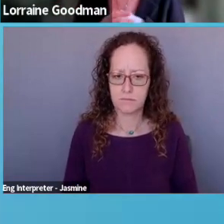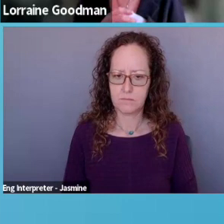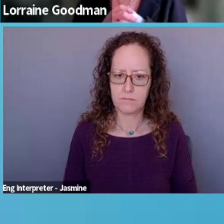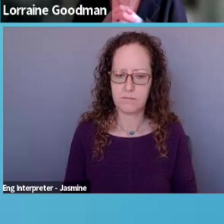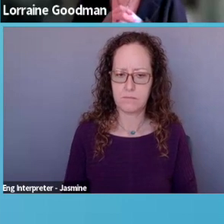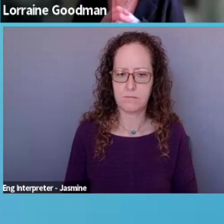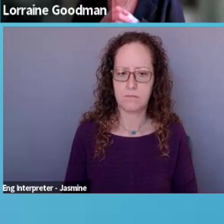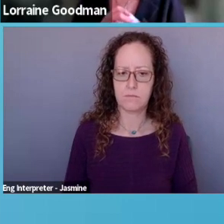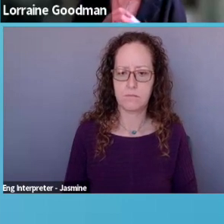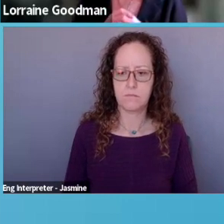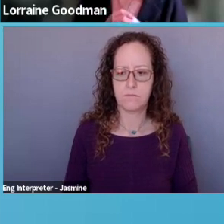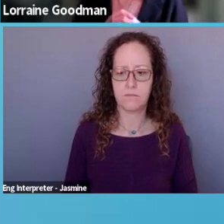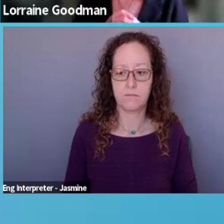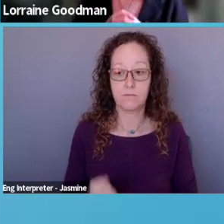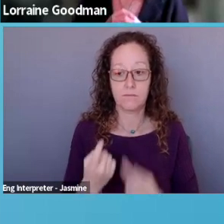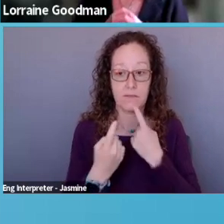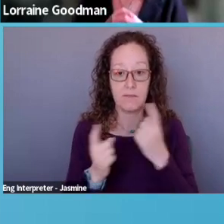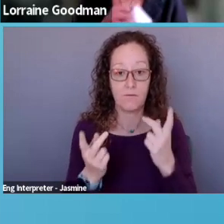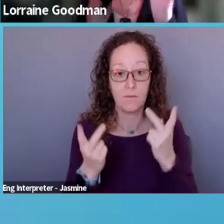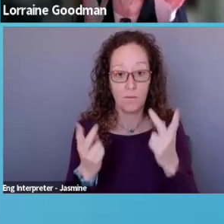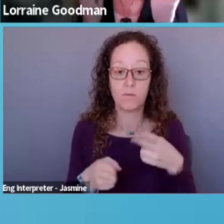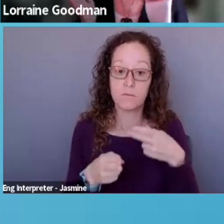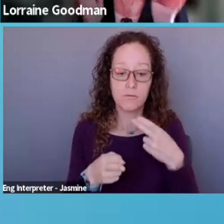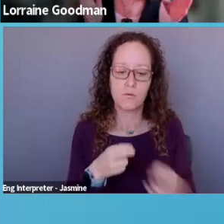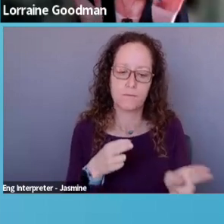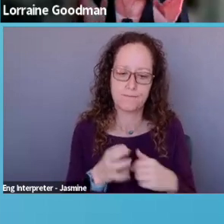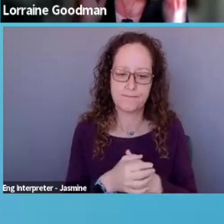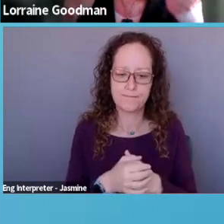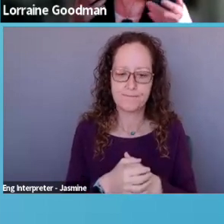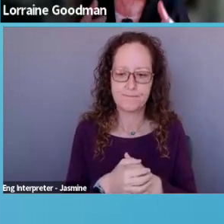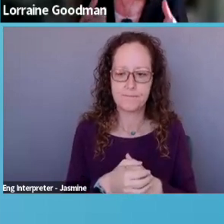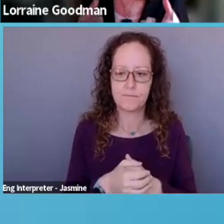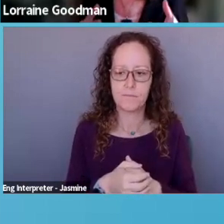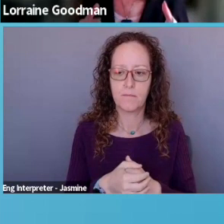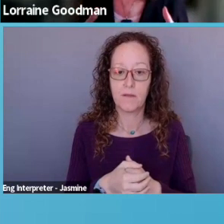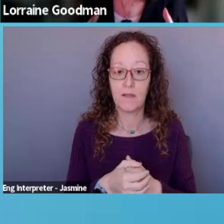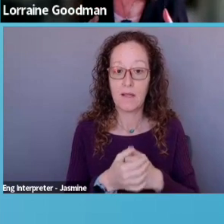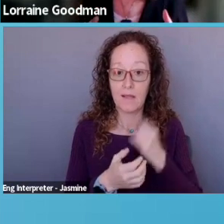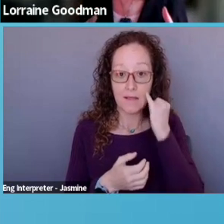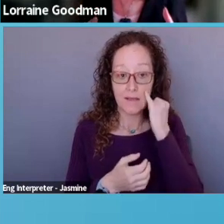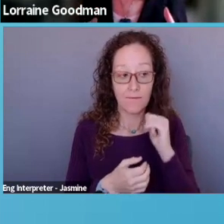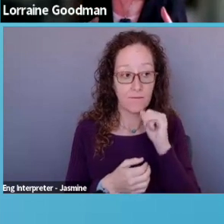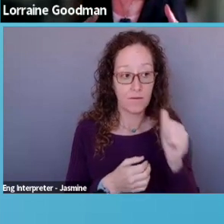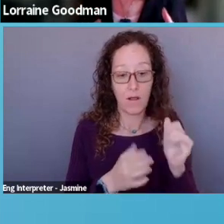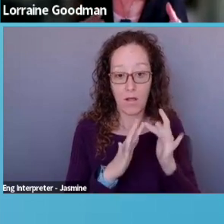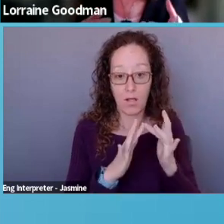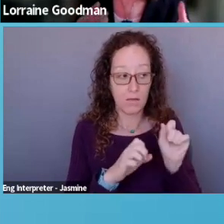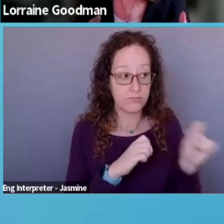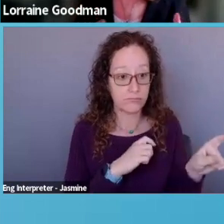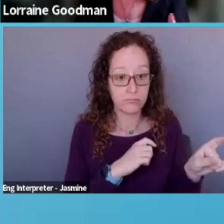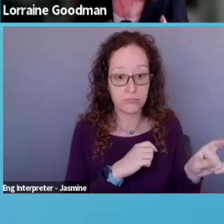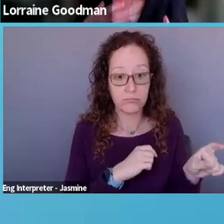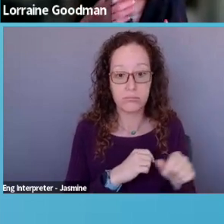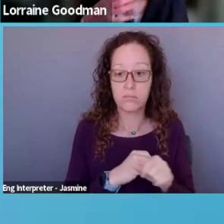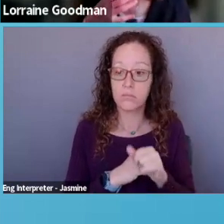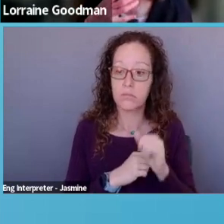a successful proposal is short, um, this is, if it's not online and you're just creating something that when you will